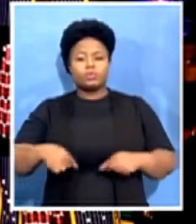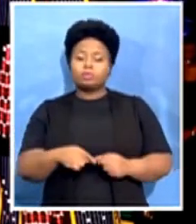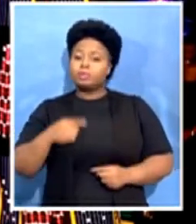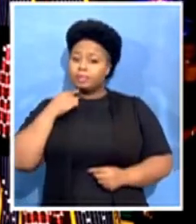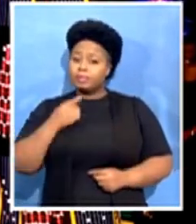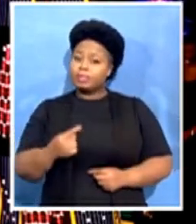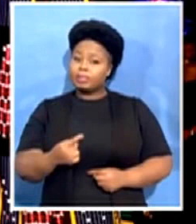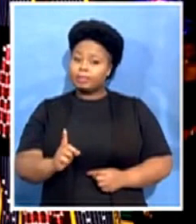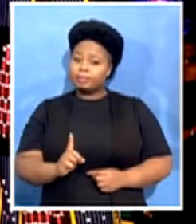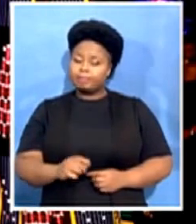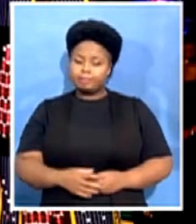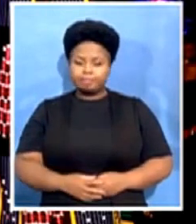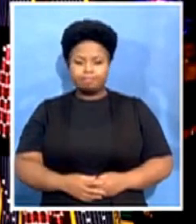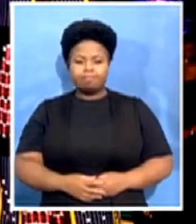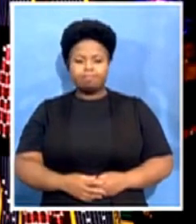tree has fallen.